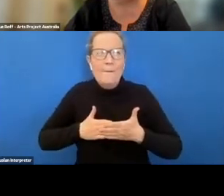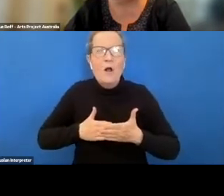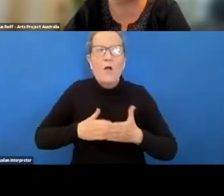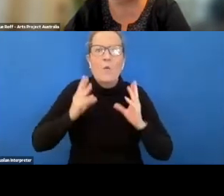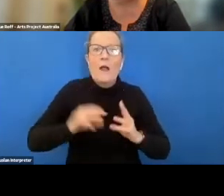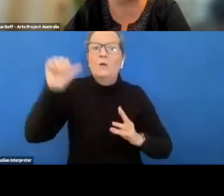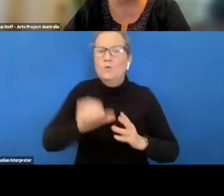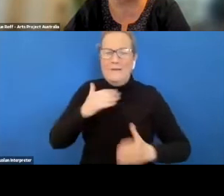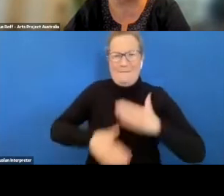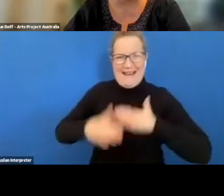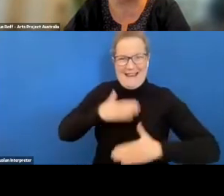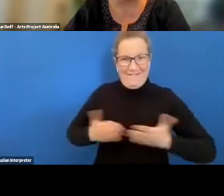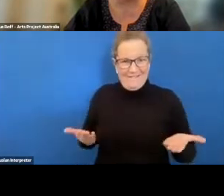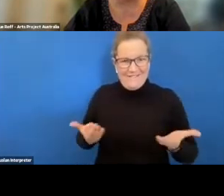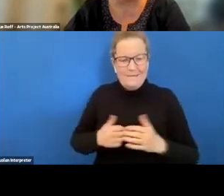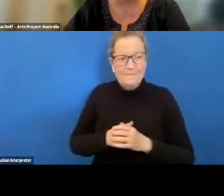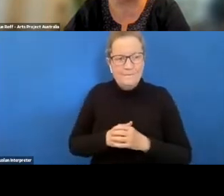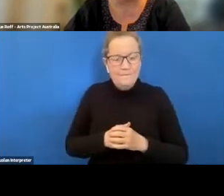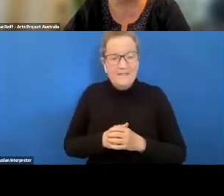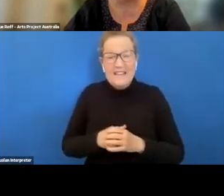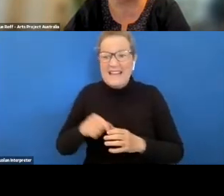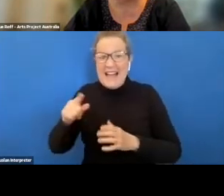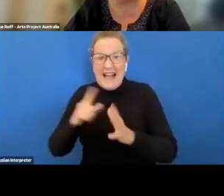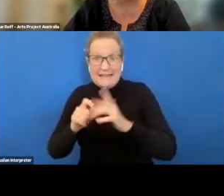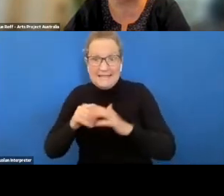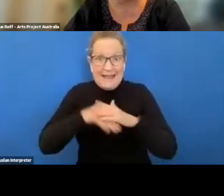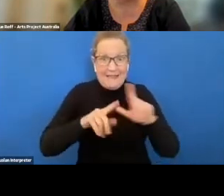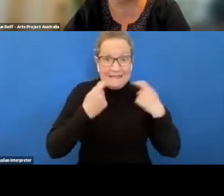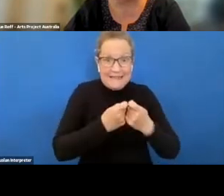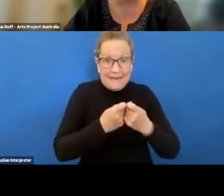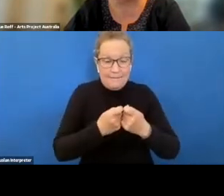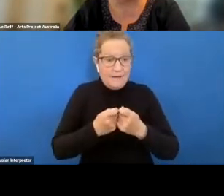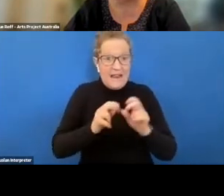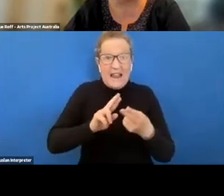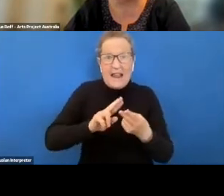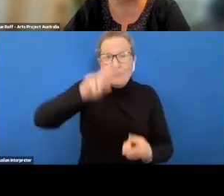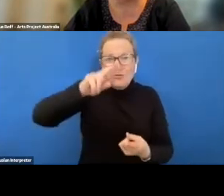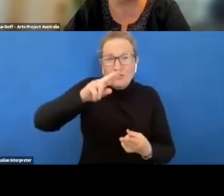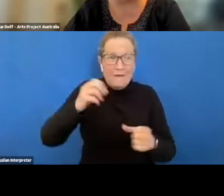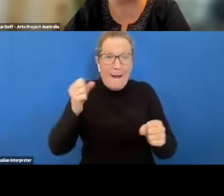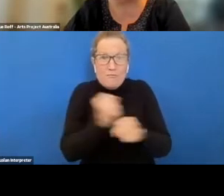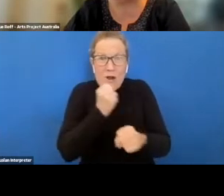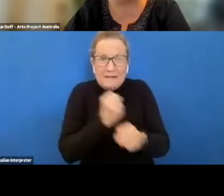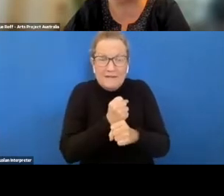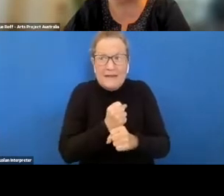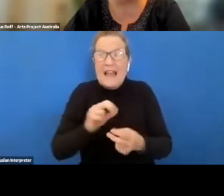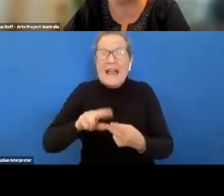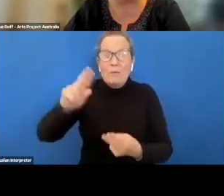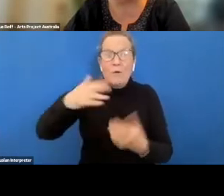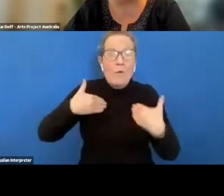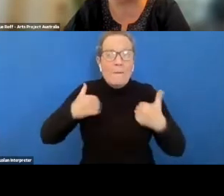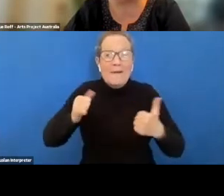dramatically improves productivity it improves well-being for all not just the autistics everyone